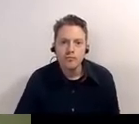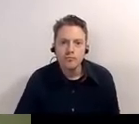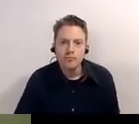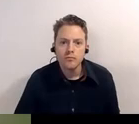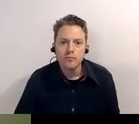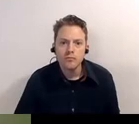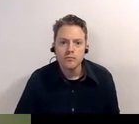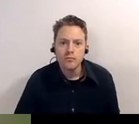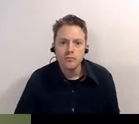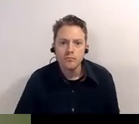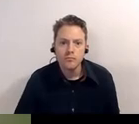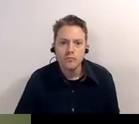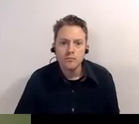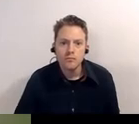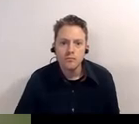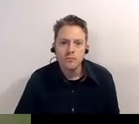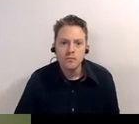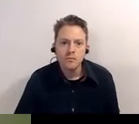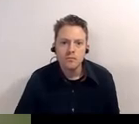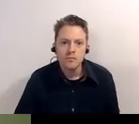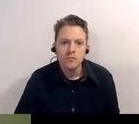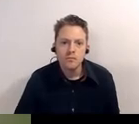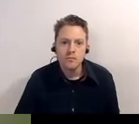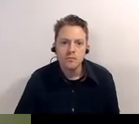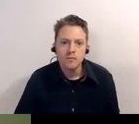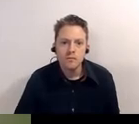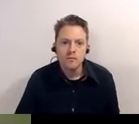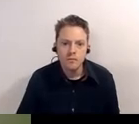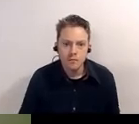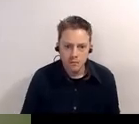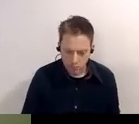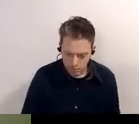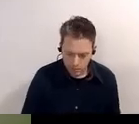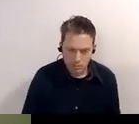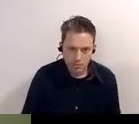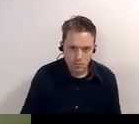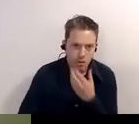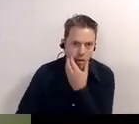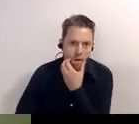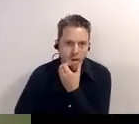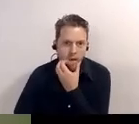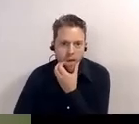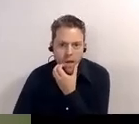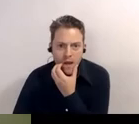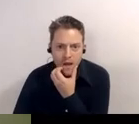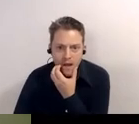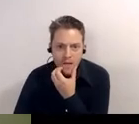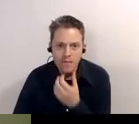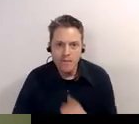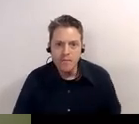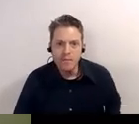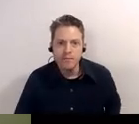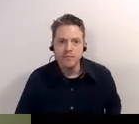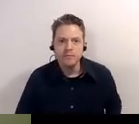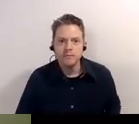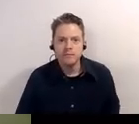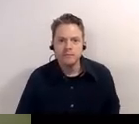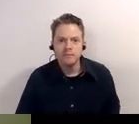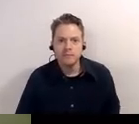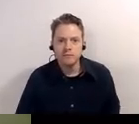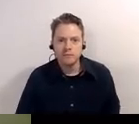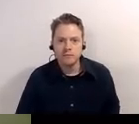this to everybody this is an ashtray from the washington duke hotel i'm going to hold this up real close and you can see washington duke there